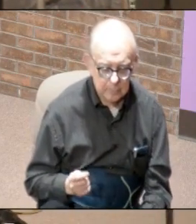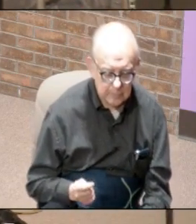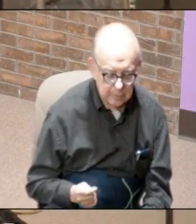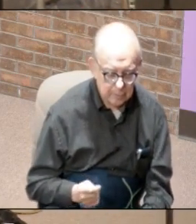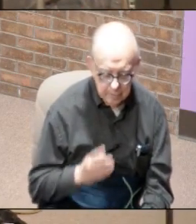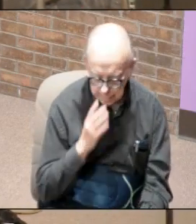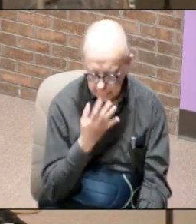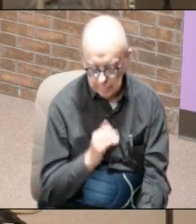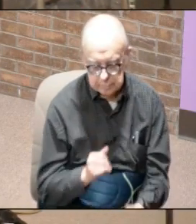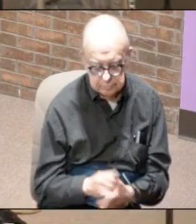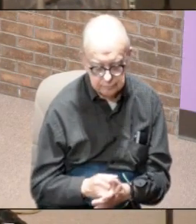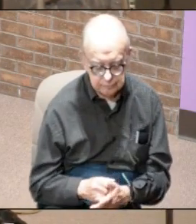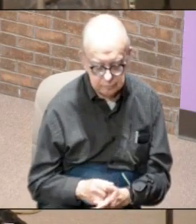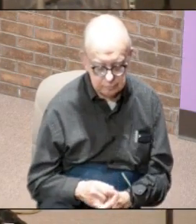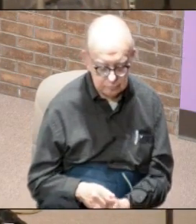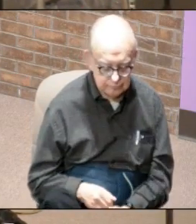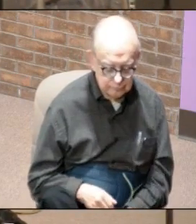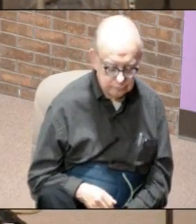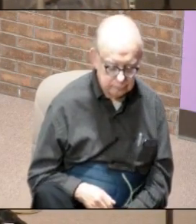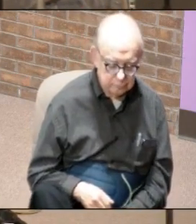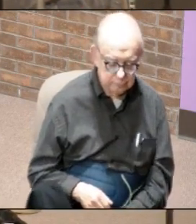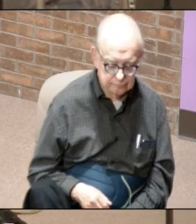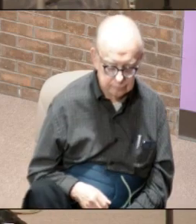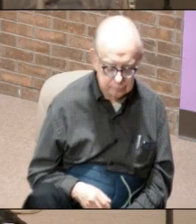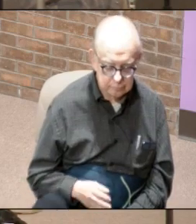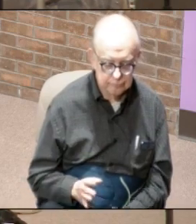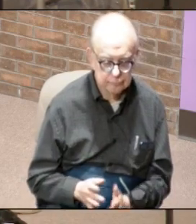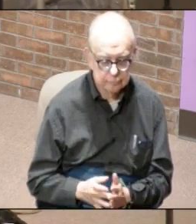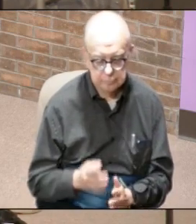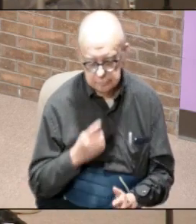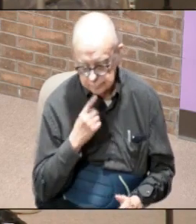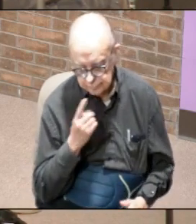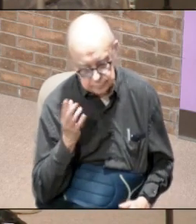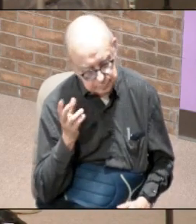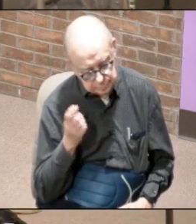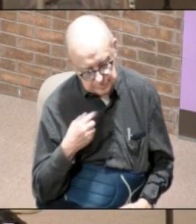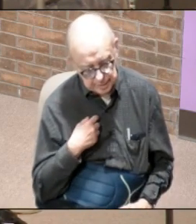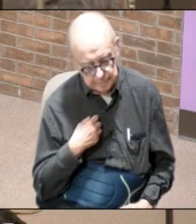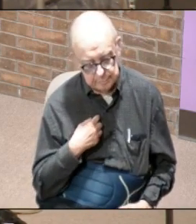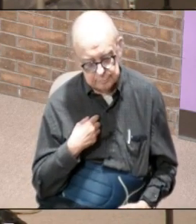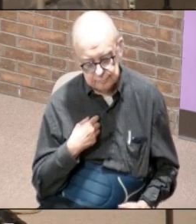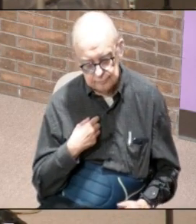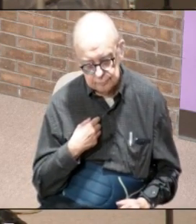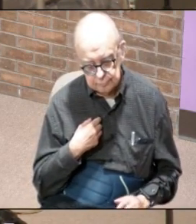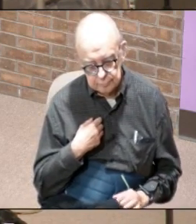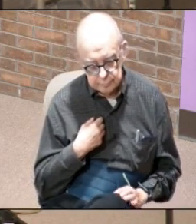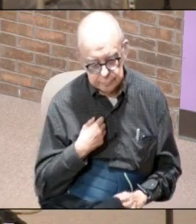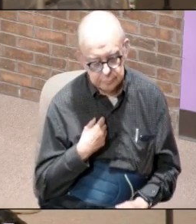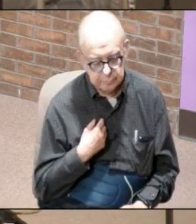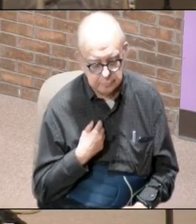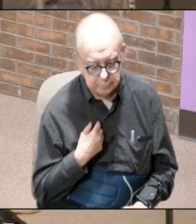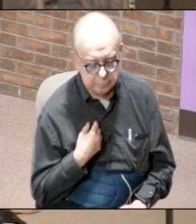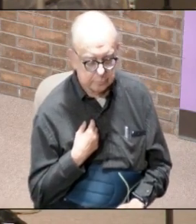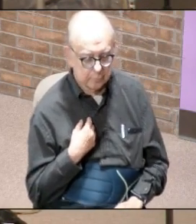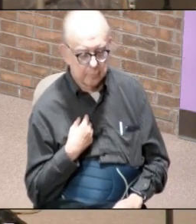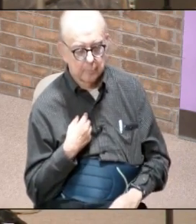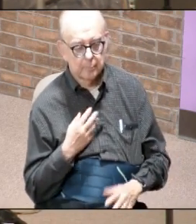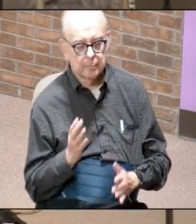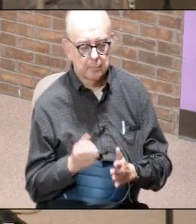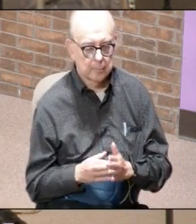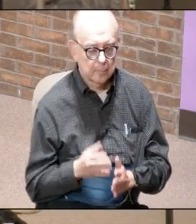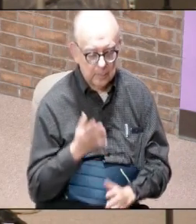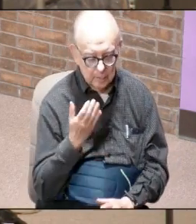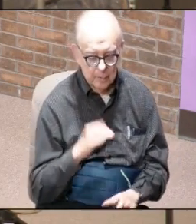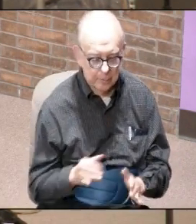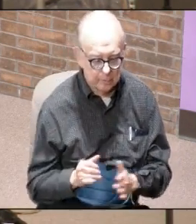it out this is what God is saying this is what Jesus is saying hear me here's what he's saying and this is again why